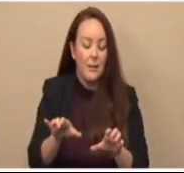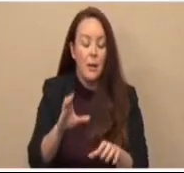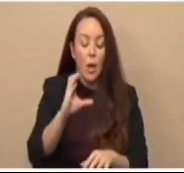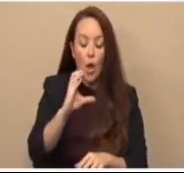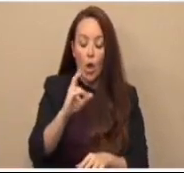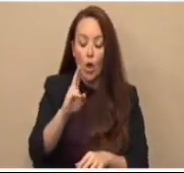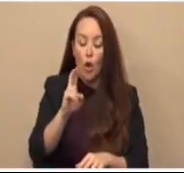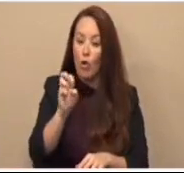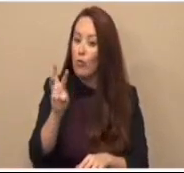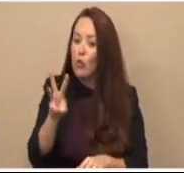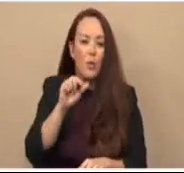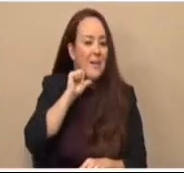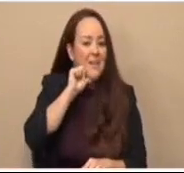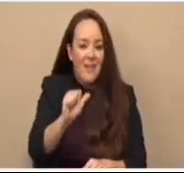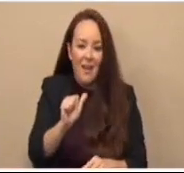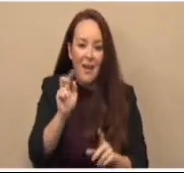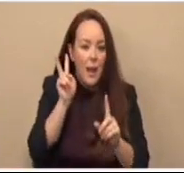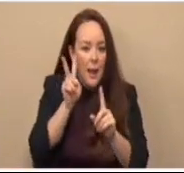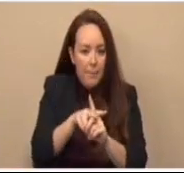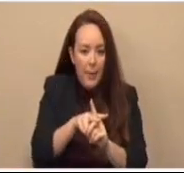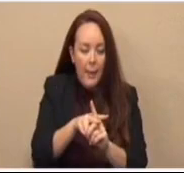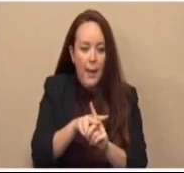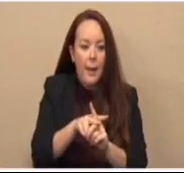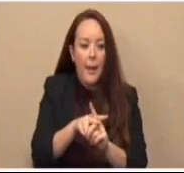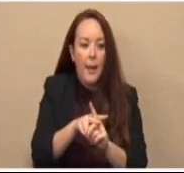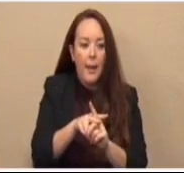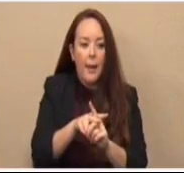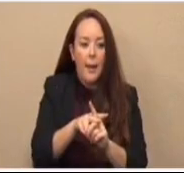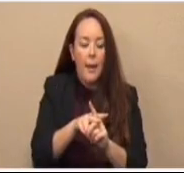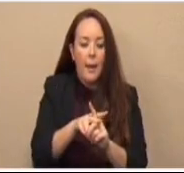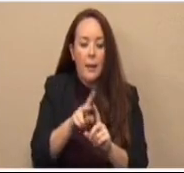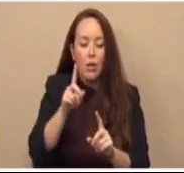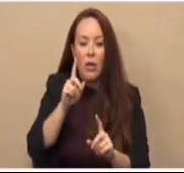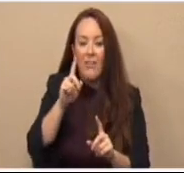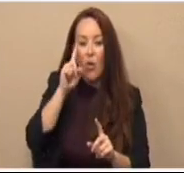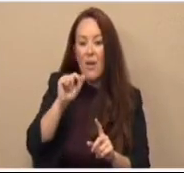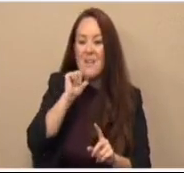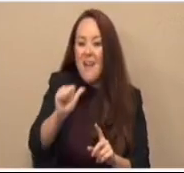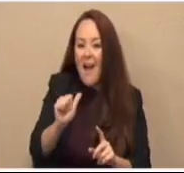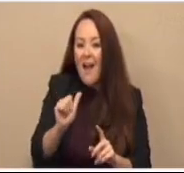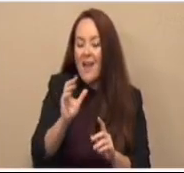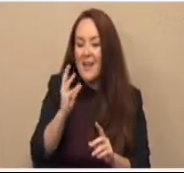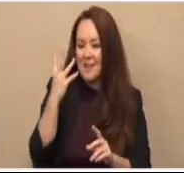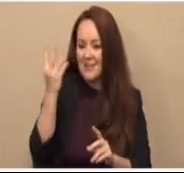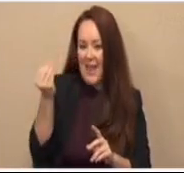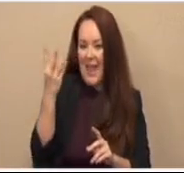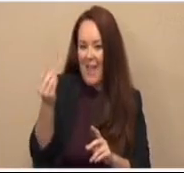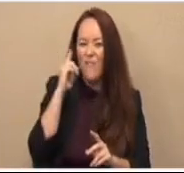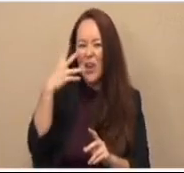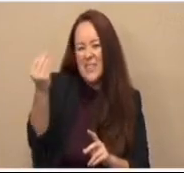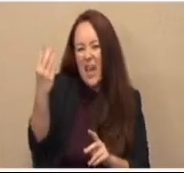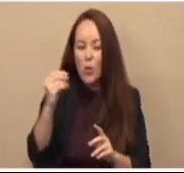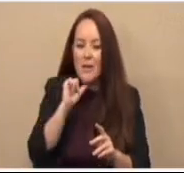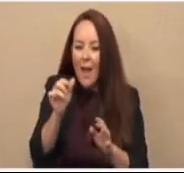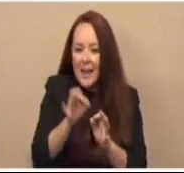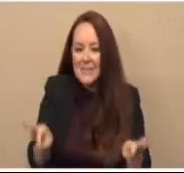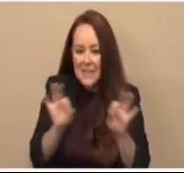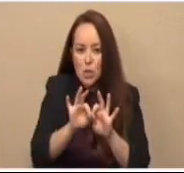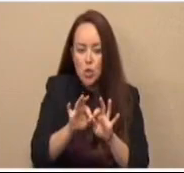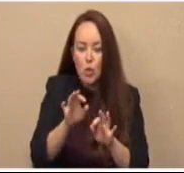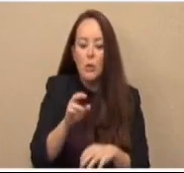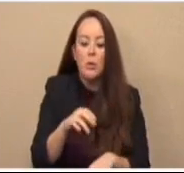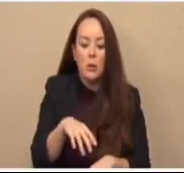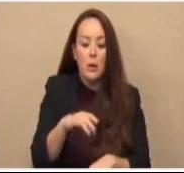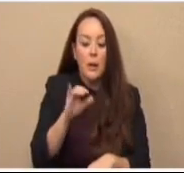The curfew does not apply when out for essential or nonessential businesses. You will be